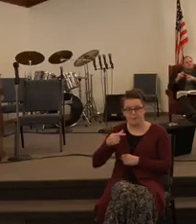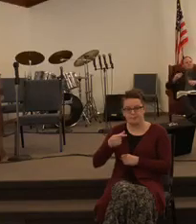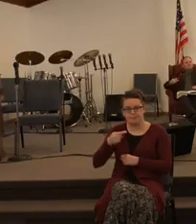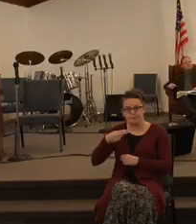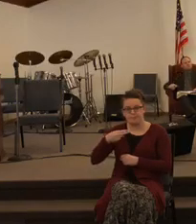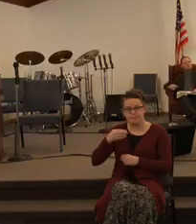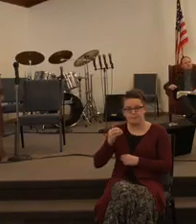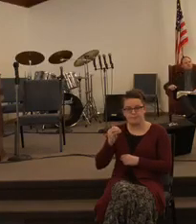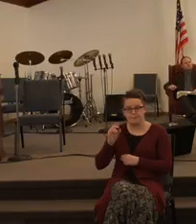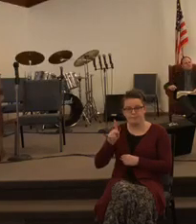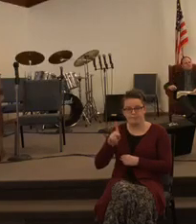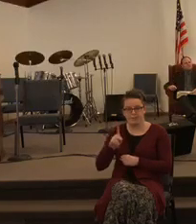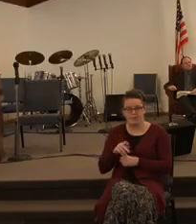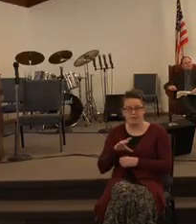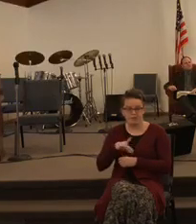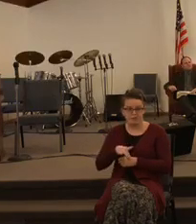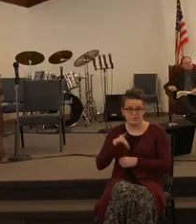the choice is completely up to